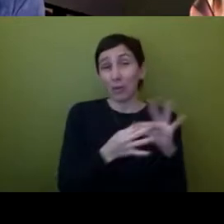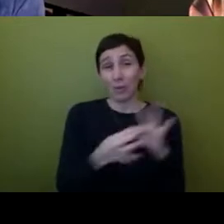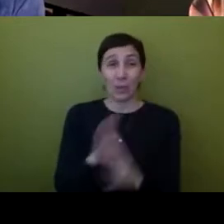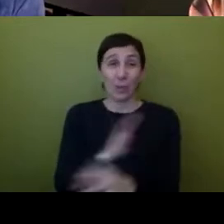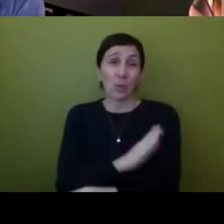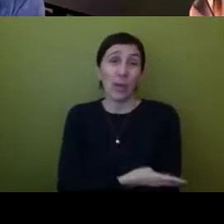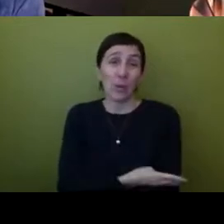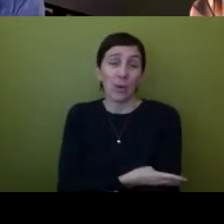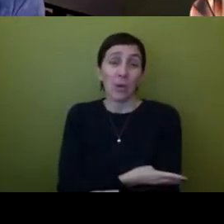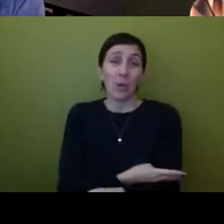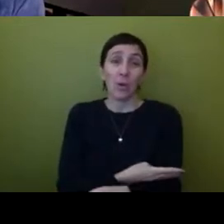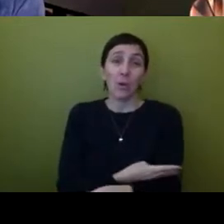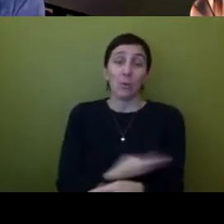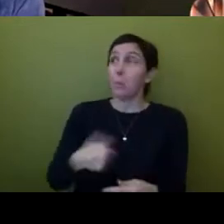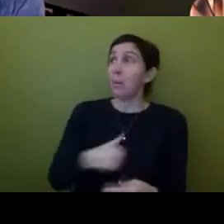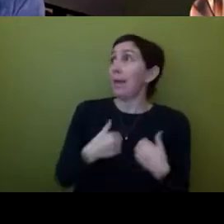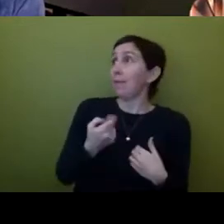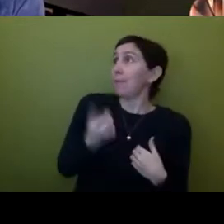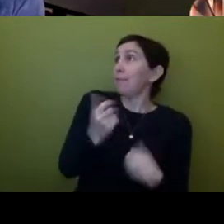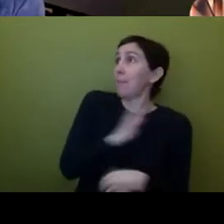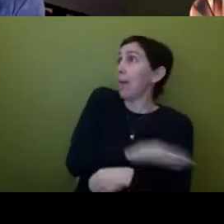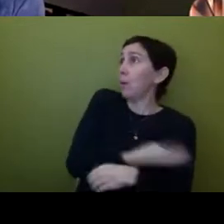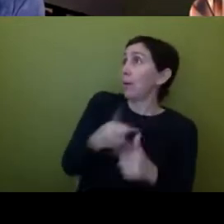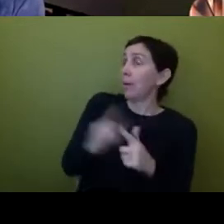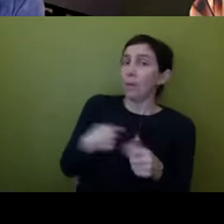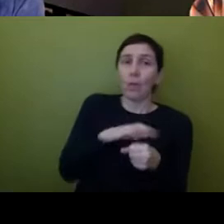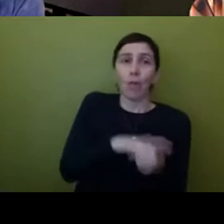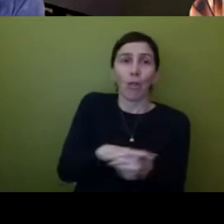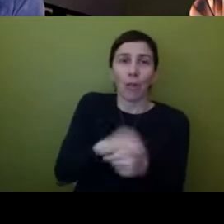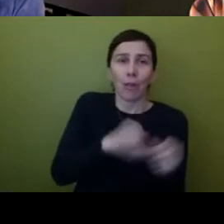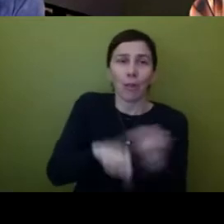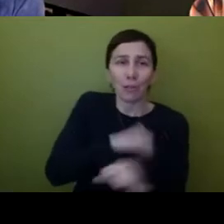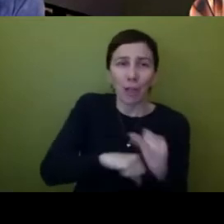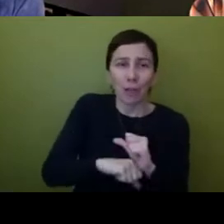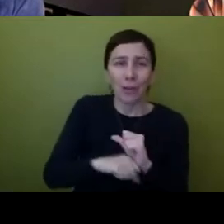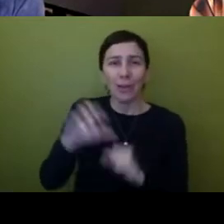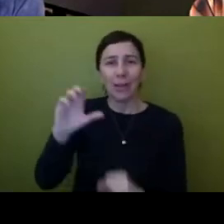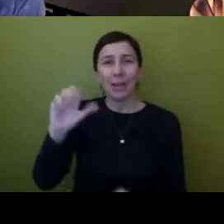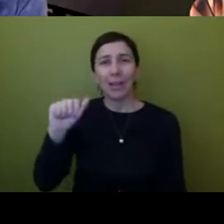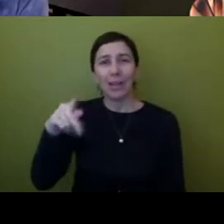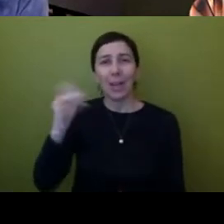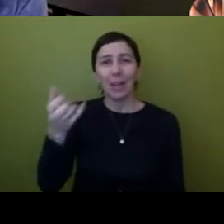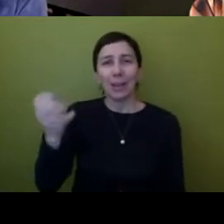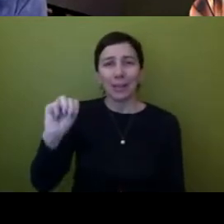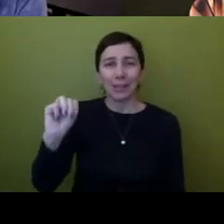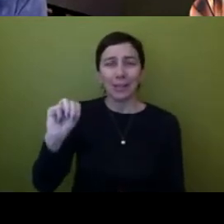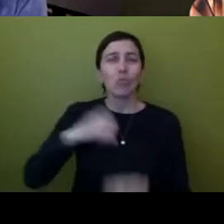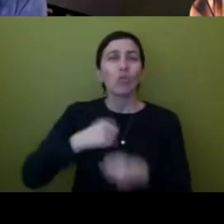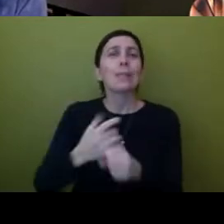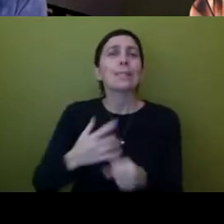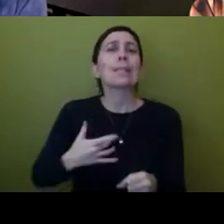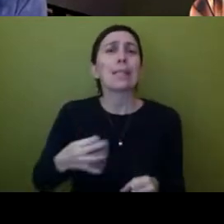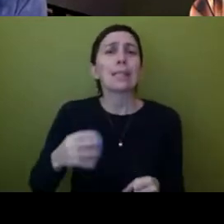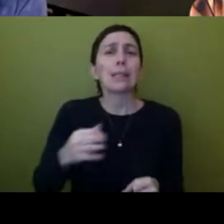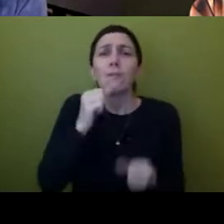disempowered um and and and that's what capitalism creates is the sense of like scarcity and